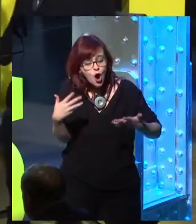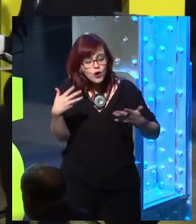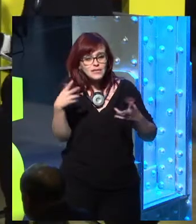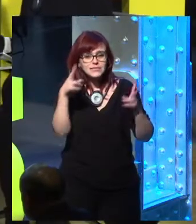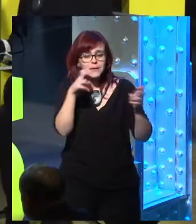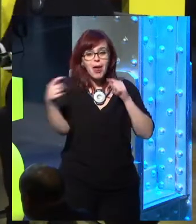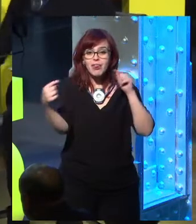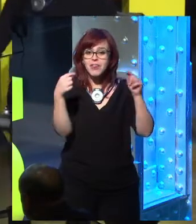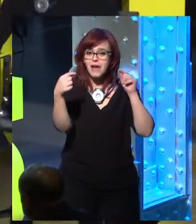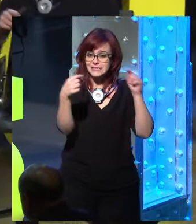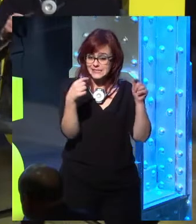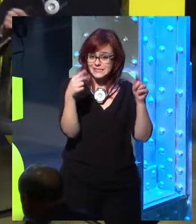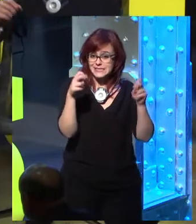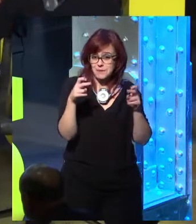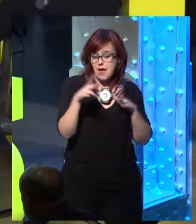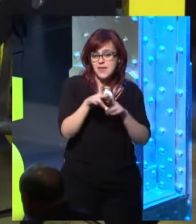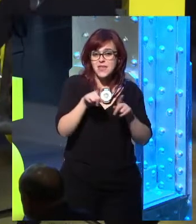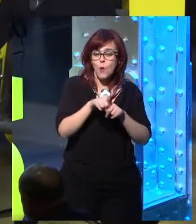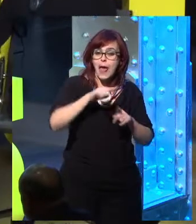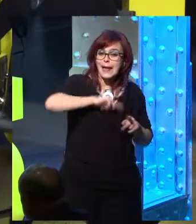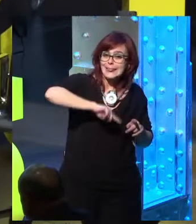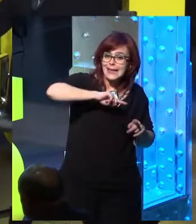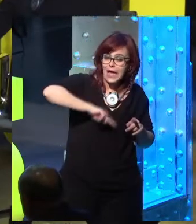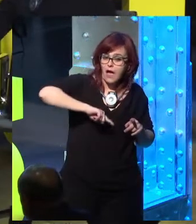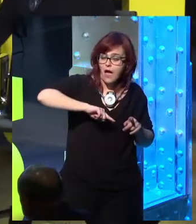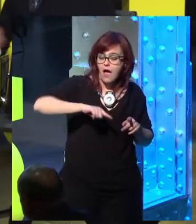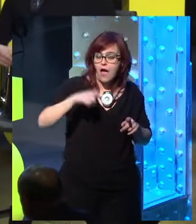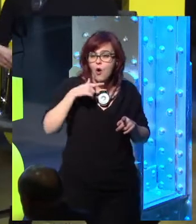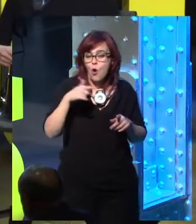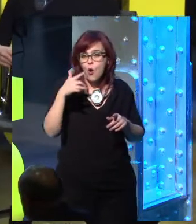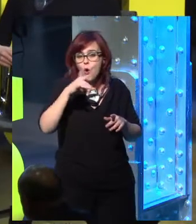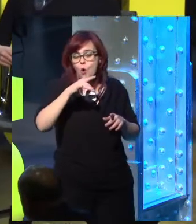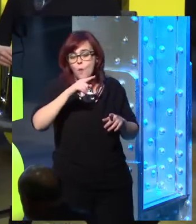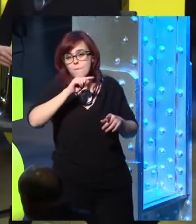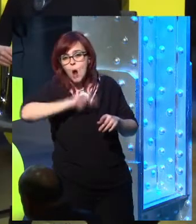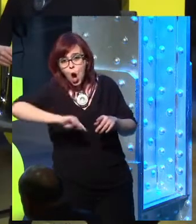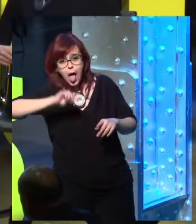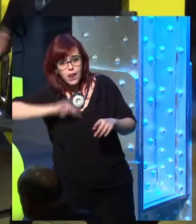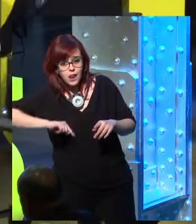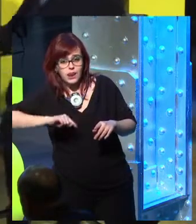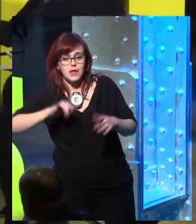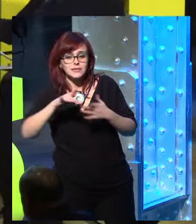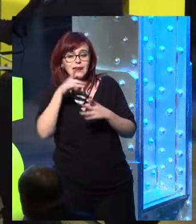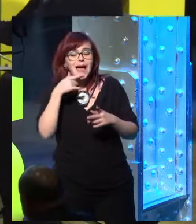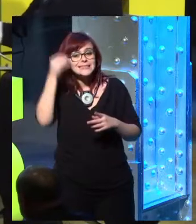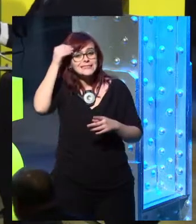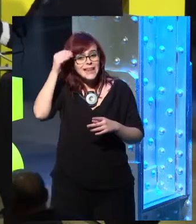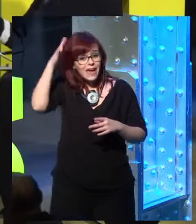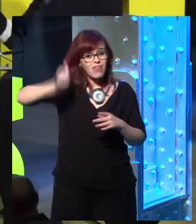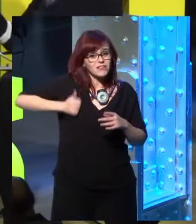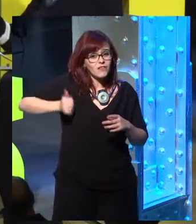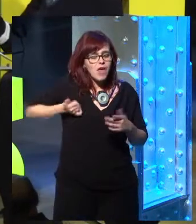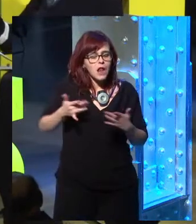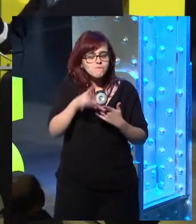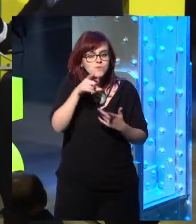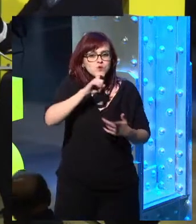Now we are holding a discussion about ethics and moral of artificial intelligence. You are